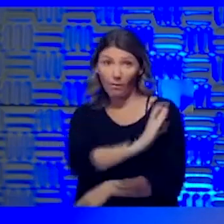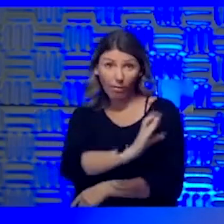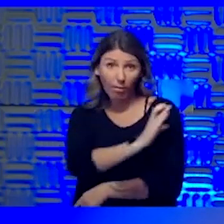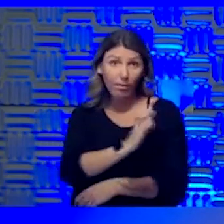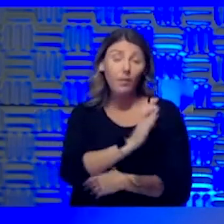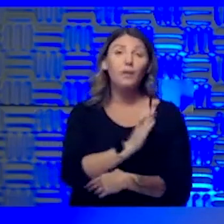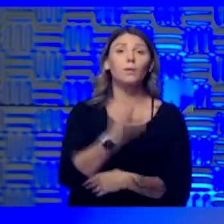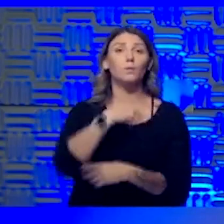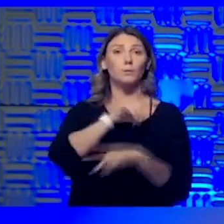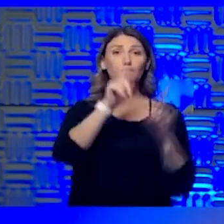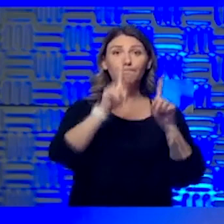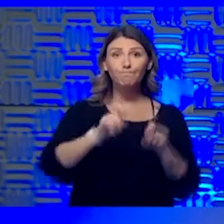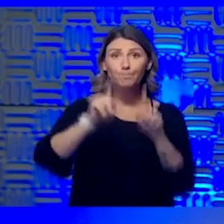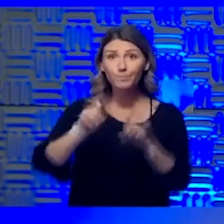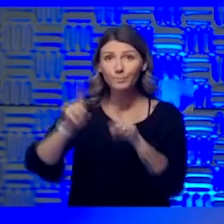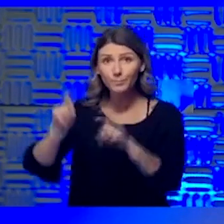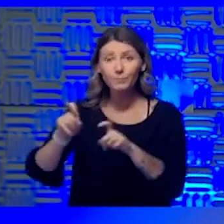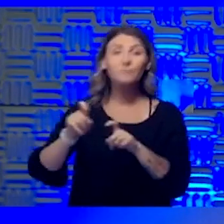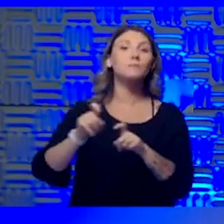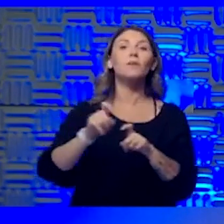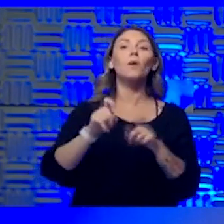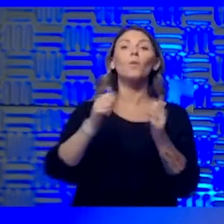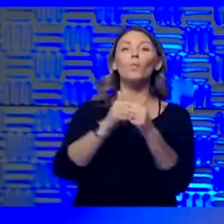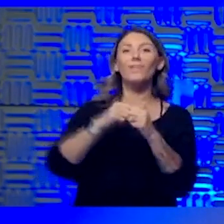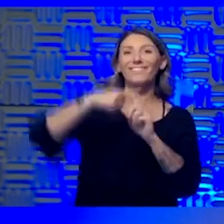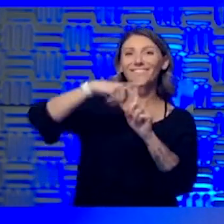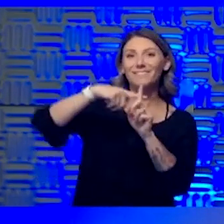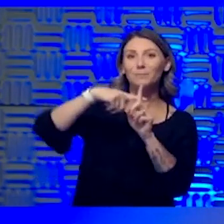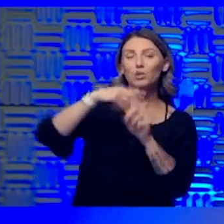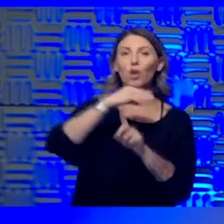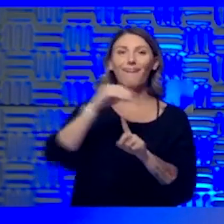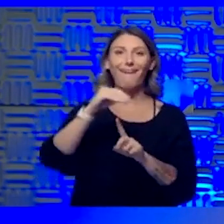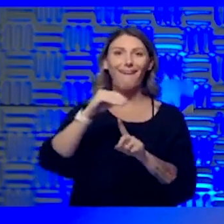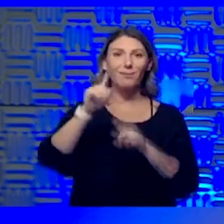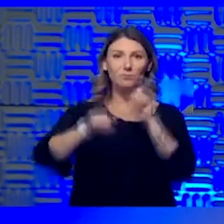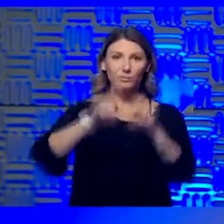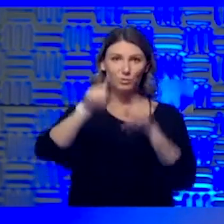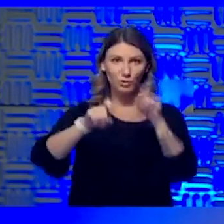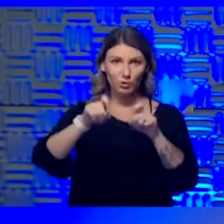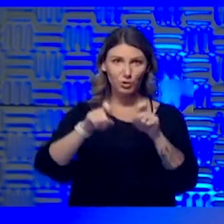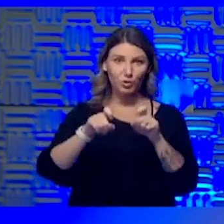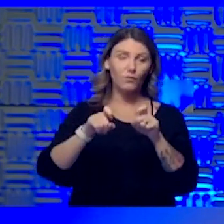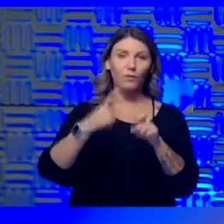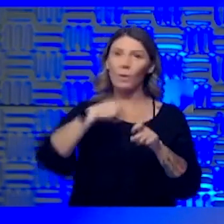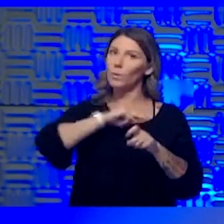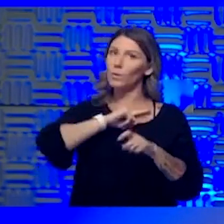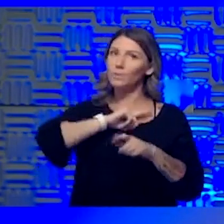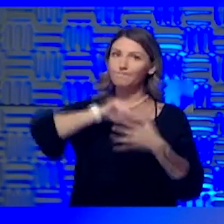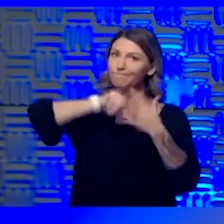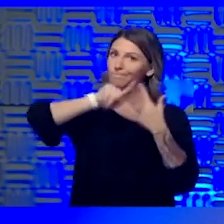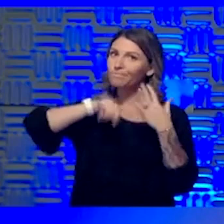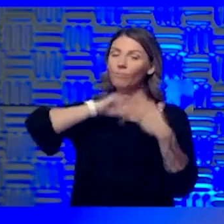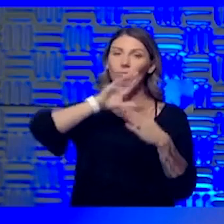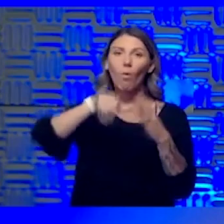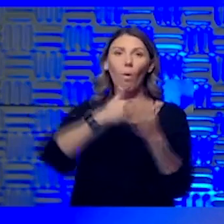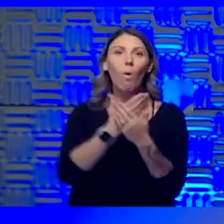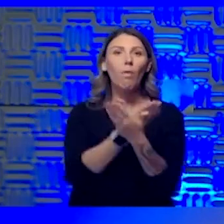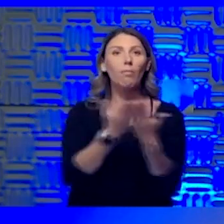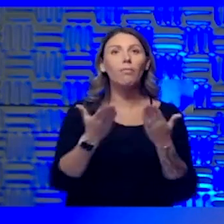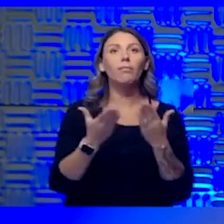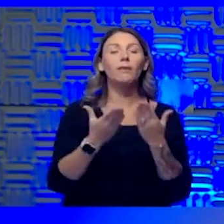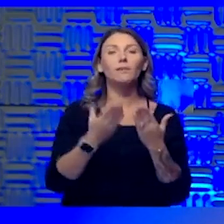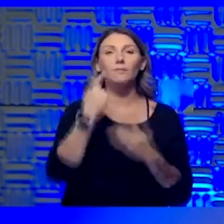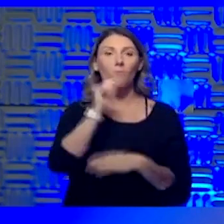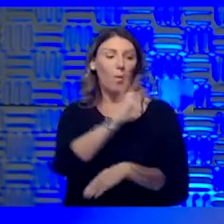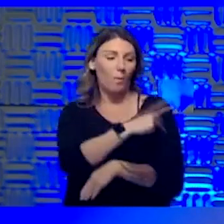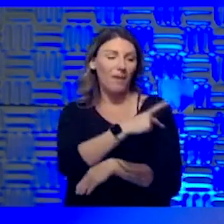screening by temperature screening, but also a questionnaire as well. So we are, we're doing all those things for our patients and for our healthcare workers,